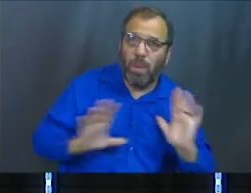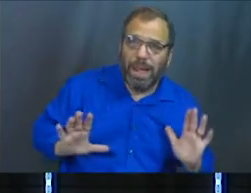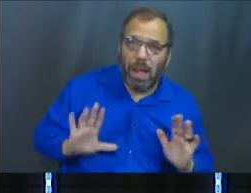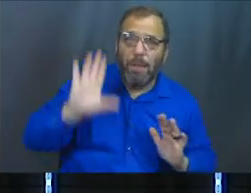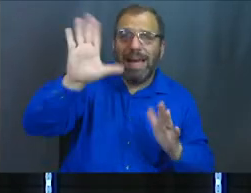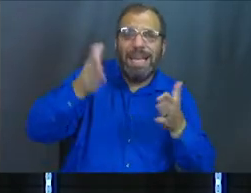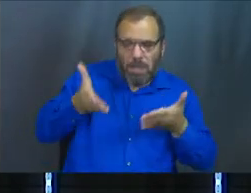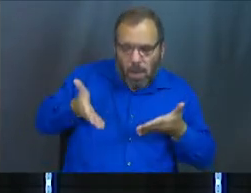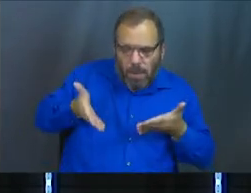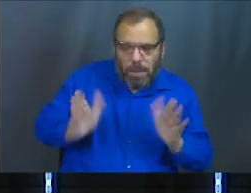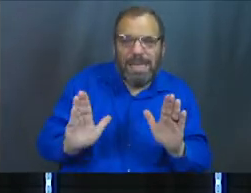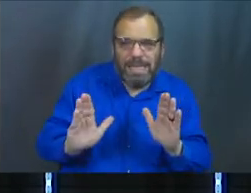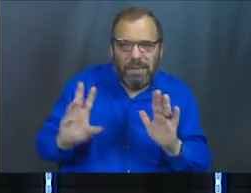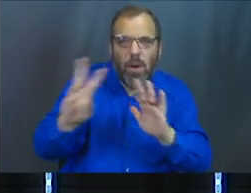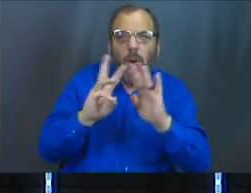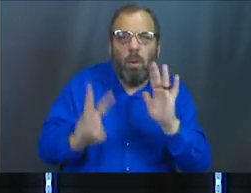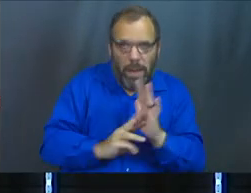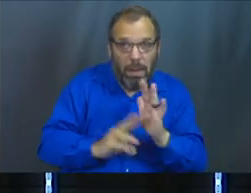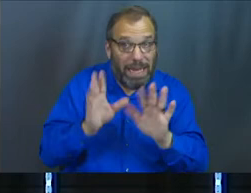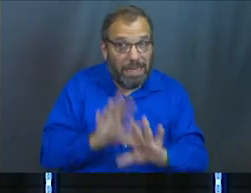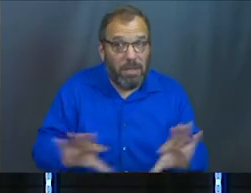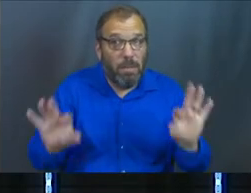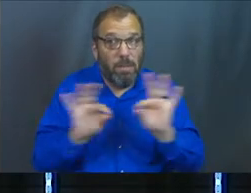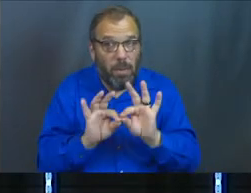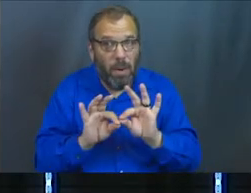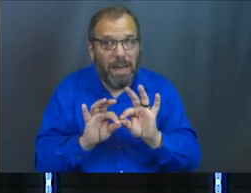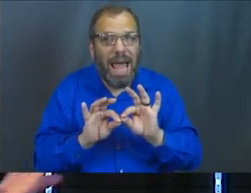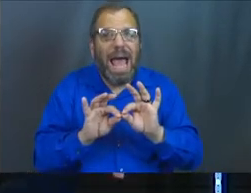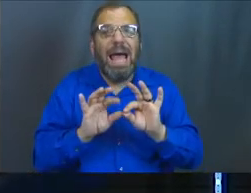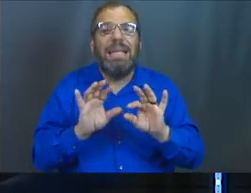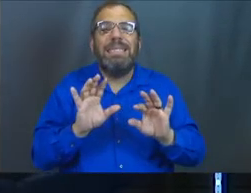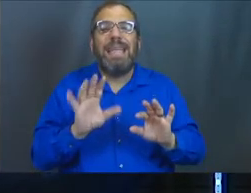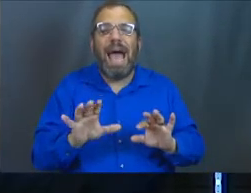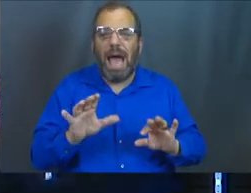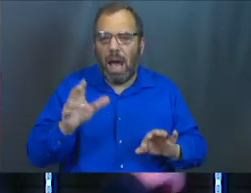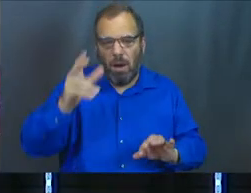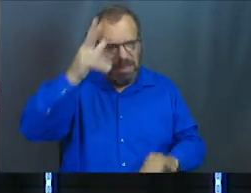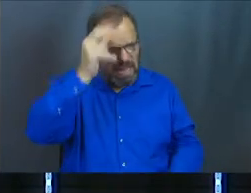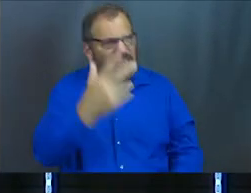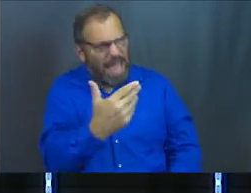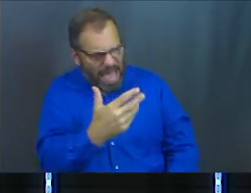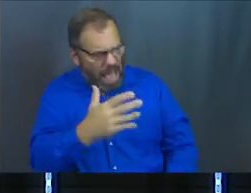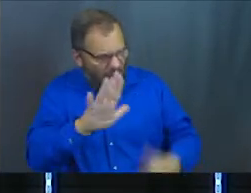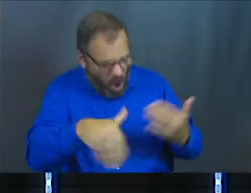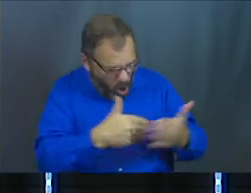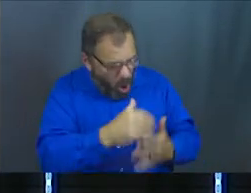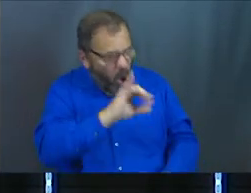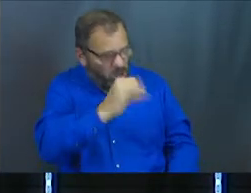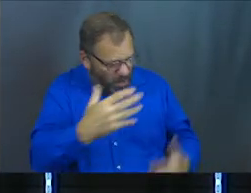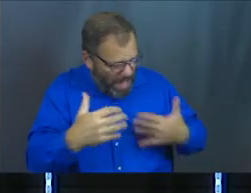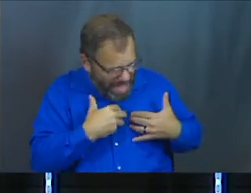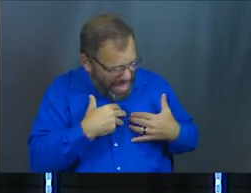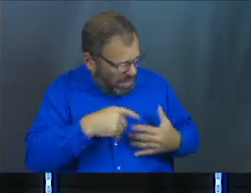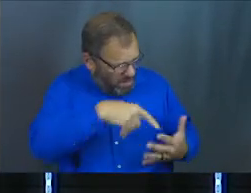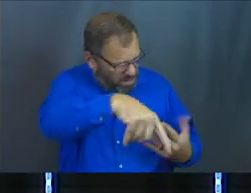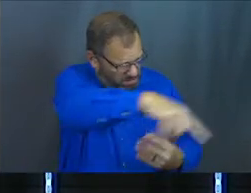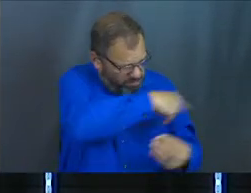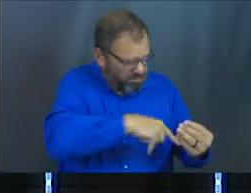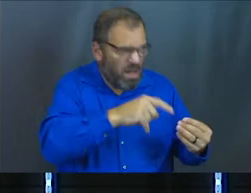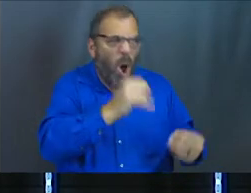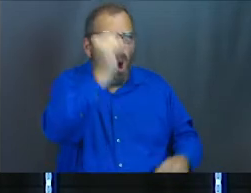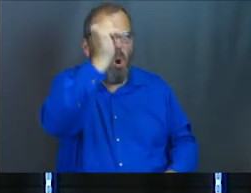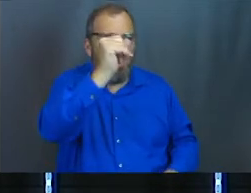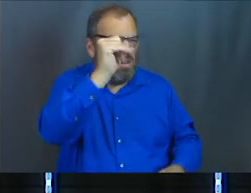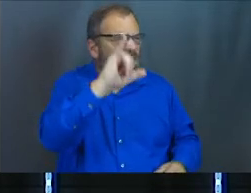but it's his permissive will and that matters. But now stretch out your hands, Satan says, and strike everything that Job has. And Job will